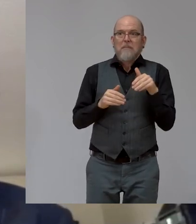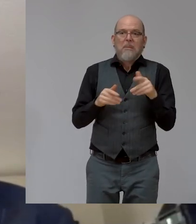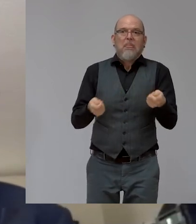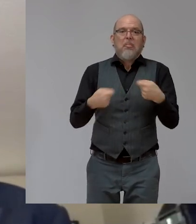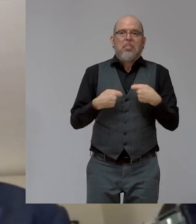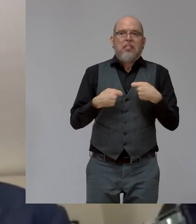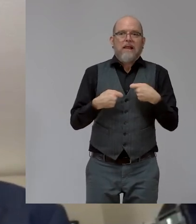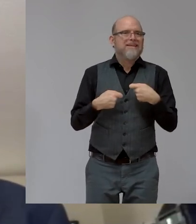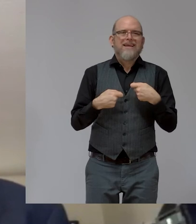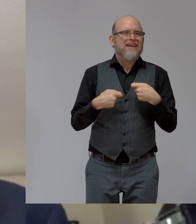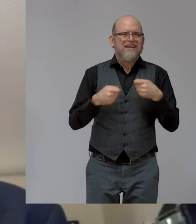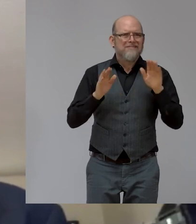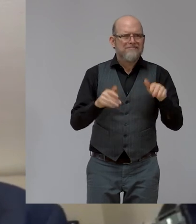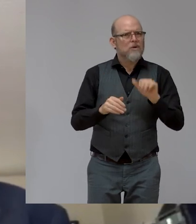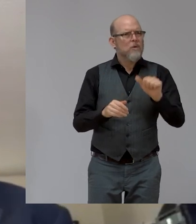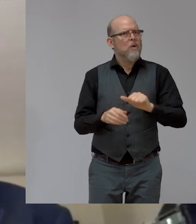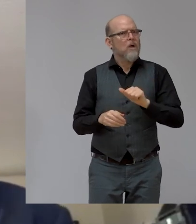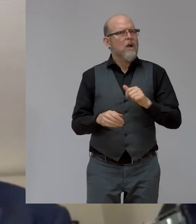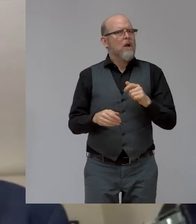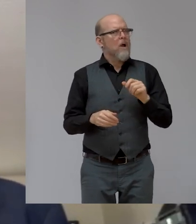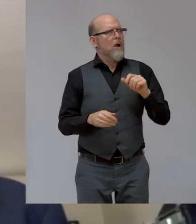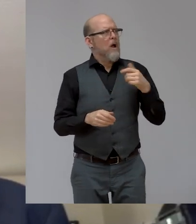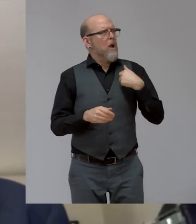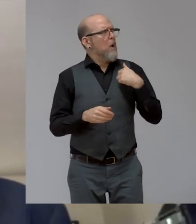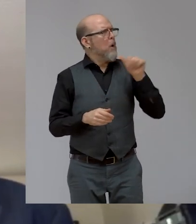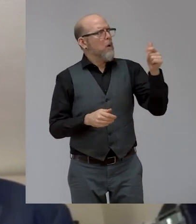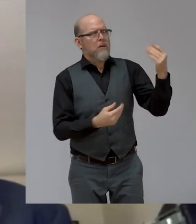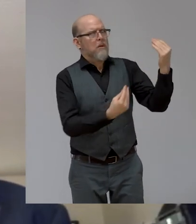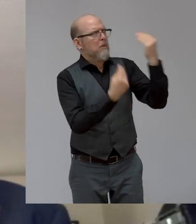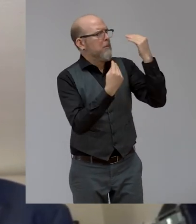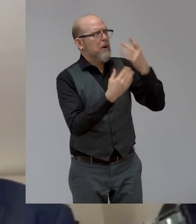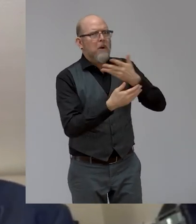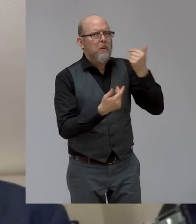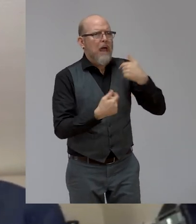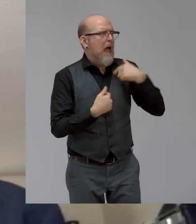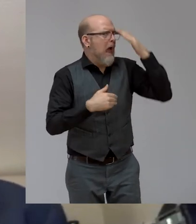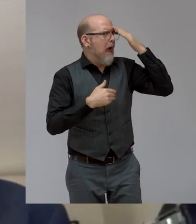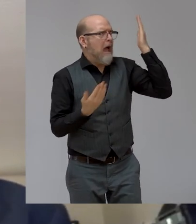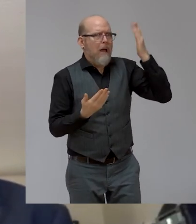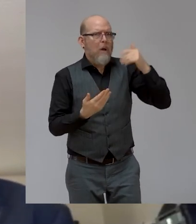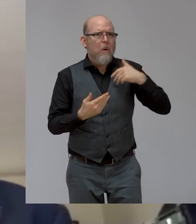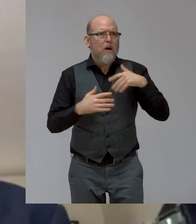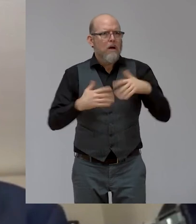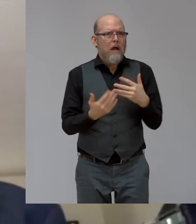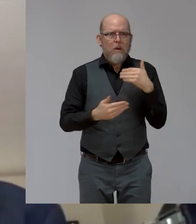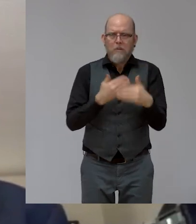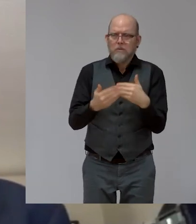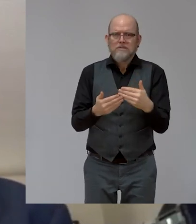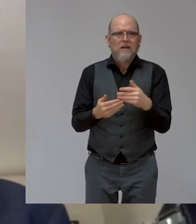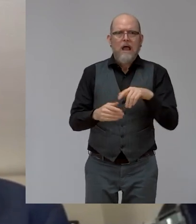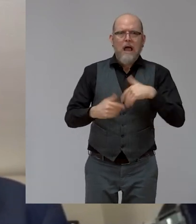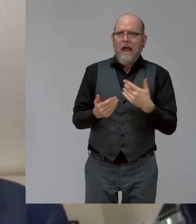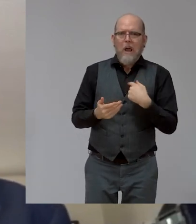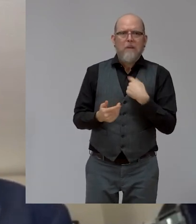have training in like human resources. We did not develop our portfolio in this. We don't have that and that. We don't have